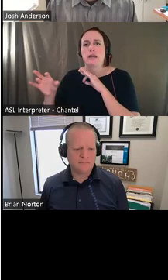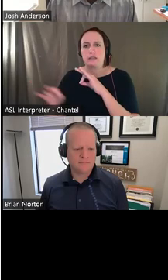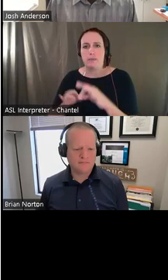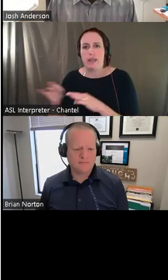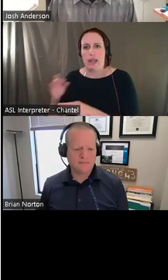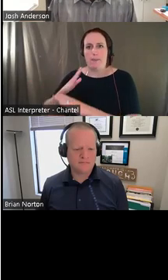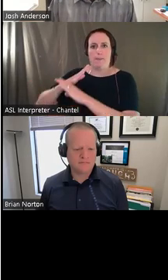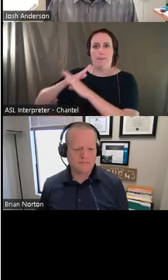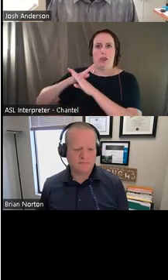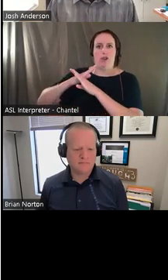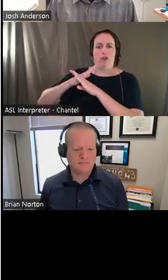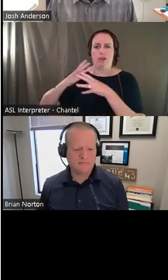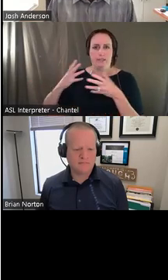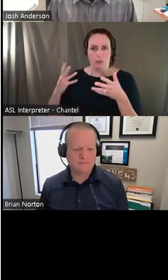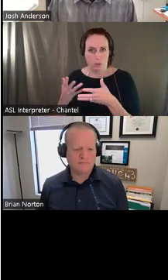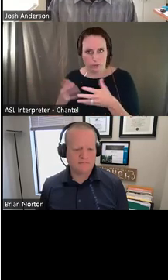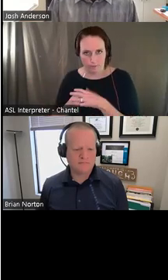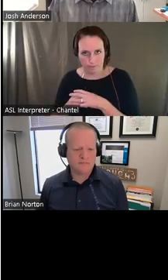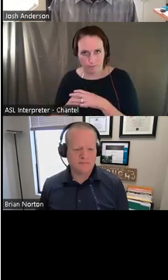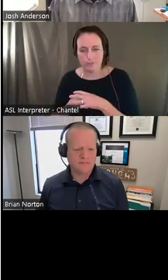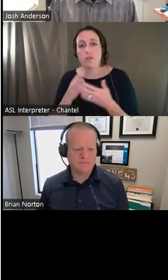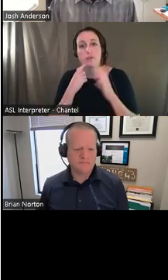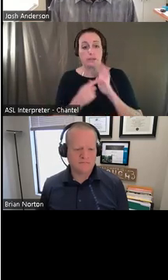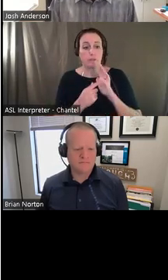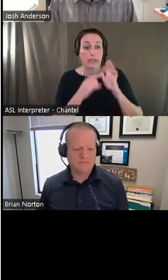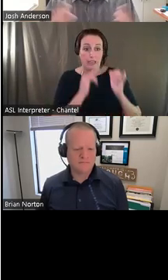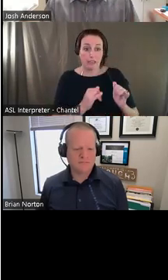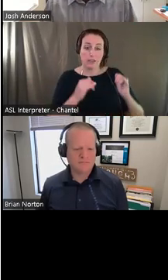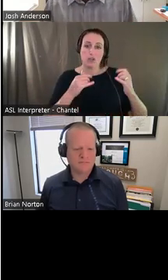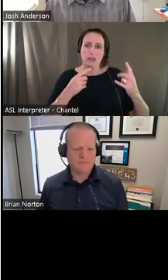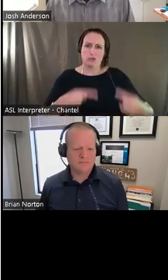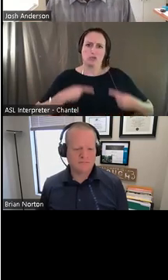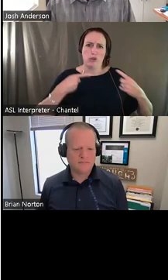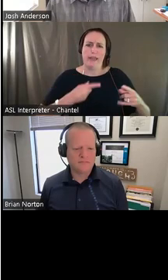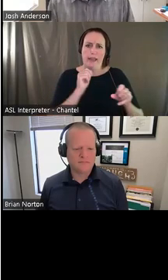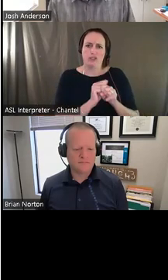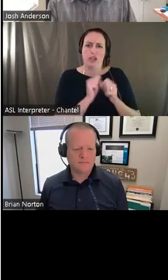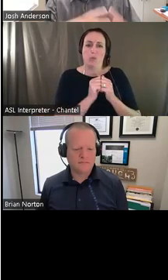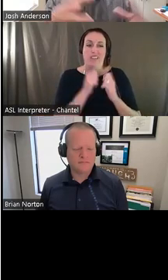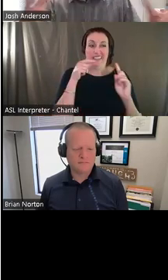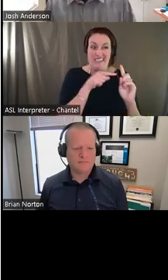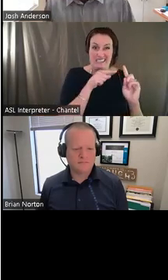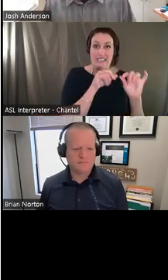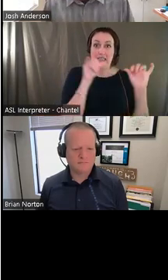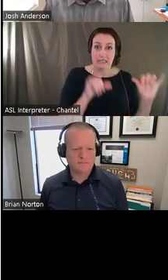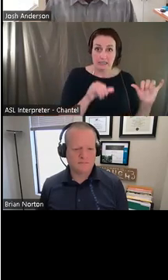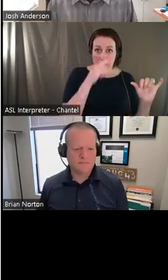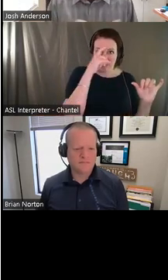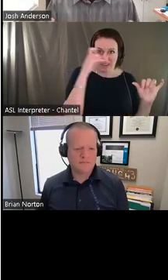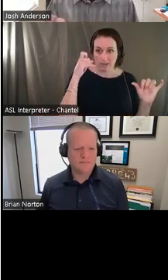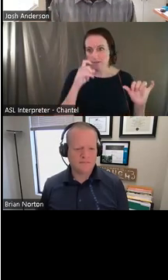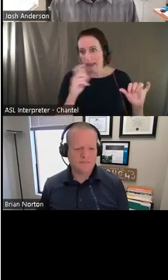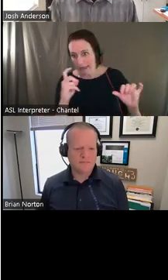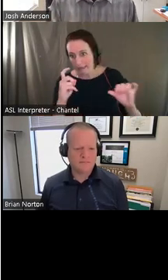to, the individual is having problems on the job with this system because of this barrier. And